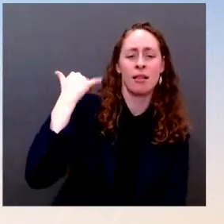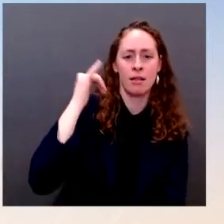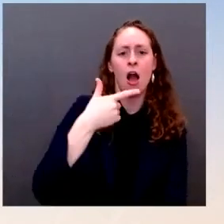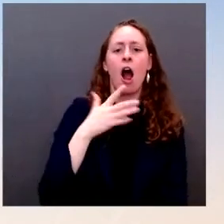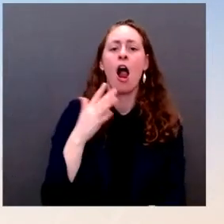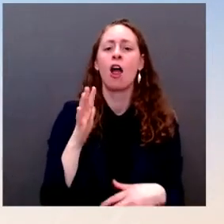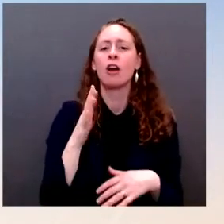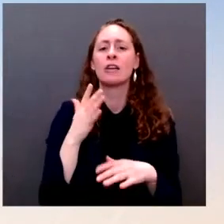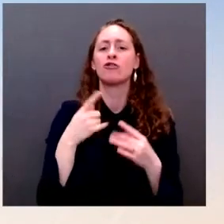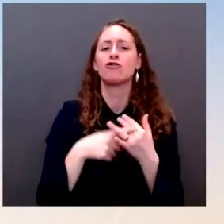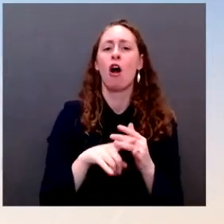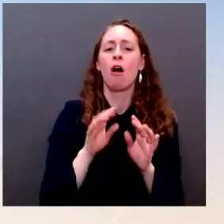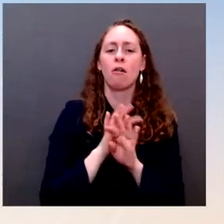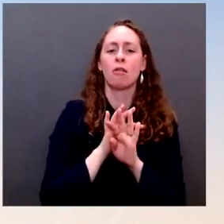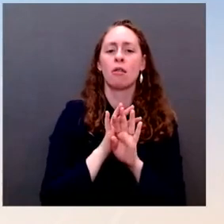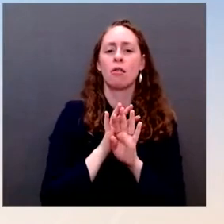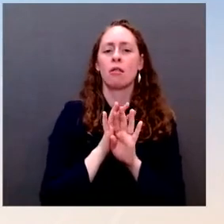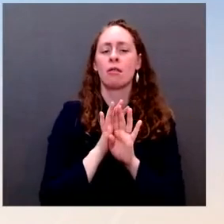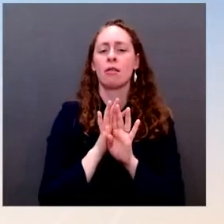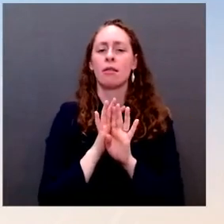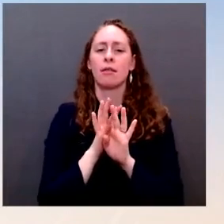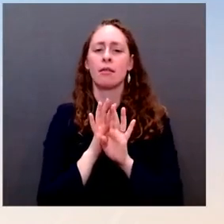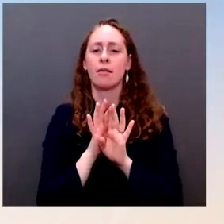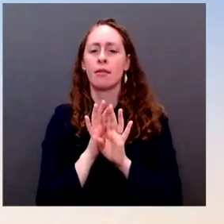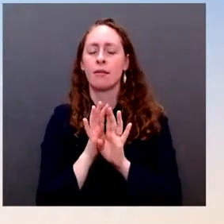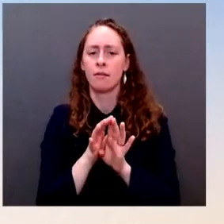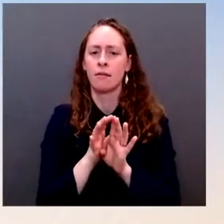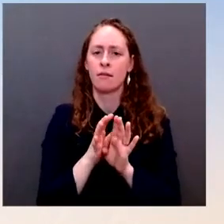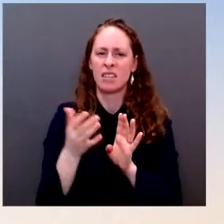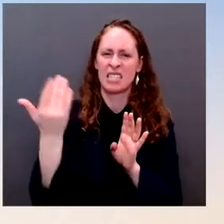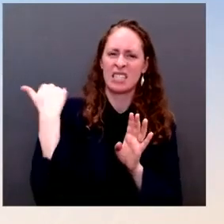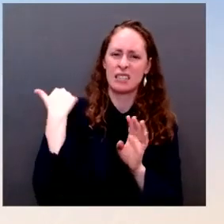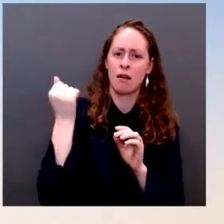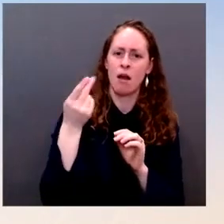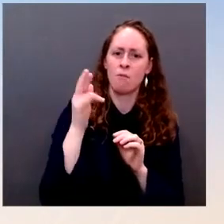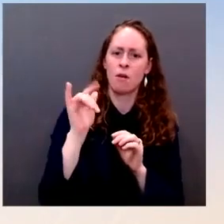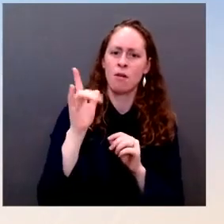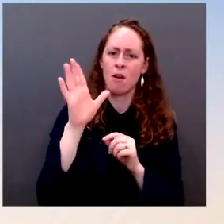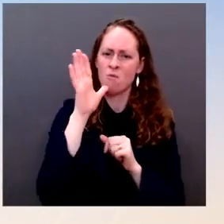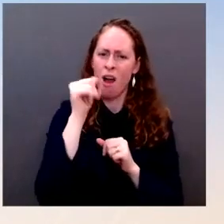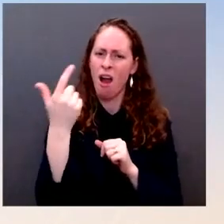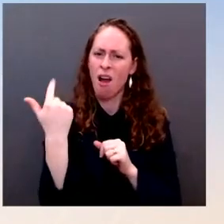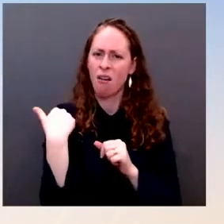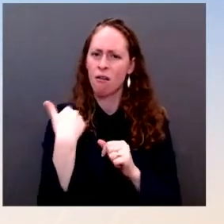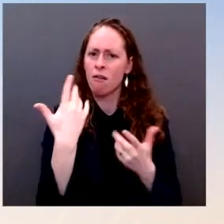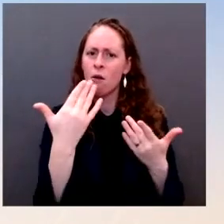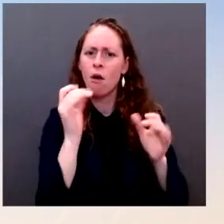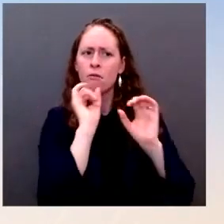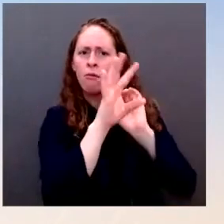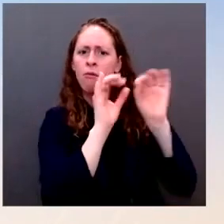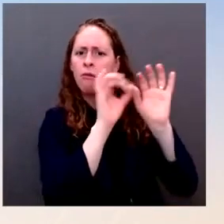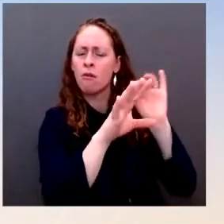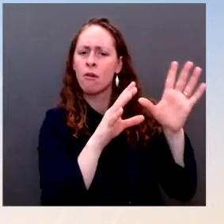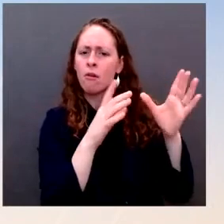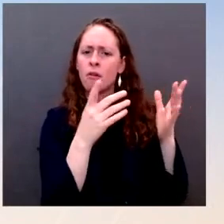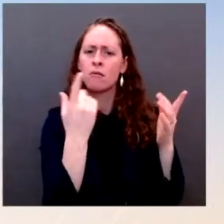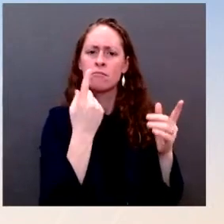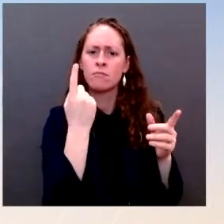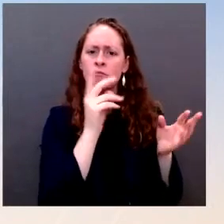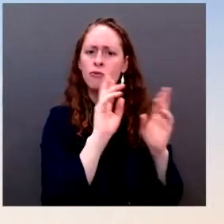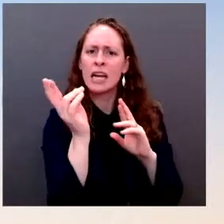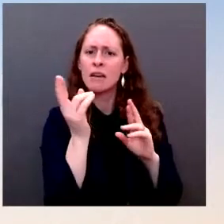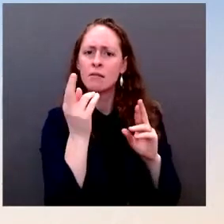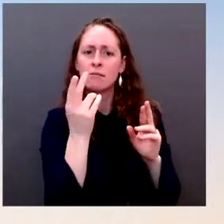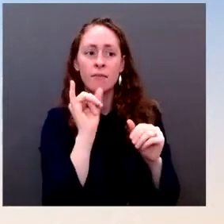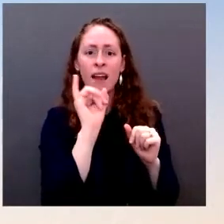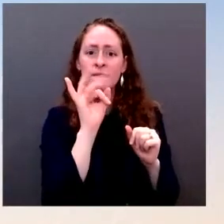for instance, anti-aircraft weaponry? Because if Russia does an airstrike, wouldn't they be able to obliterate what we've sent to